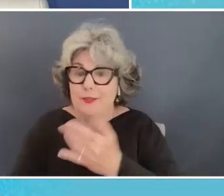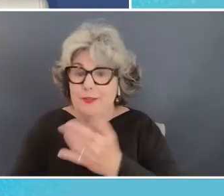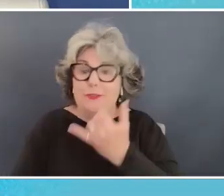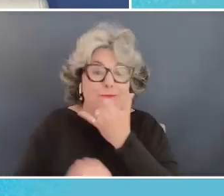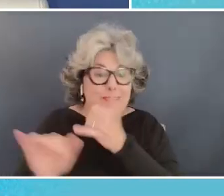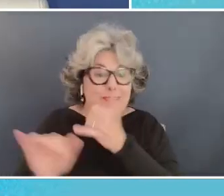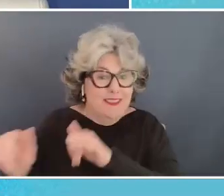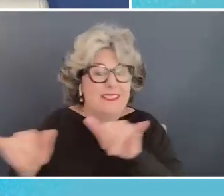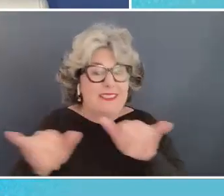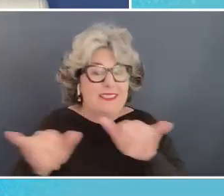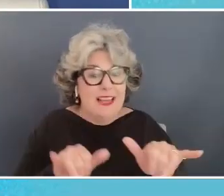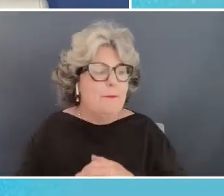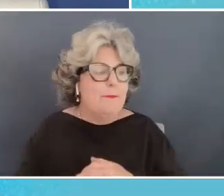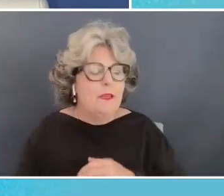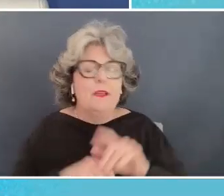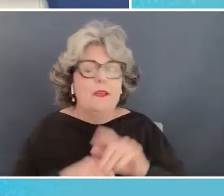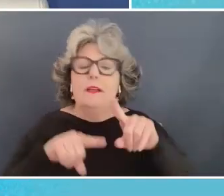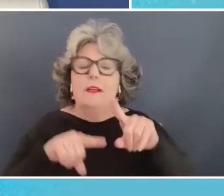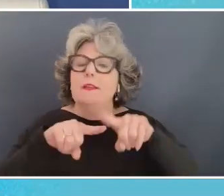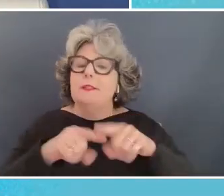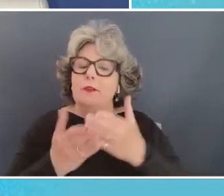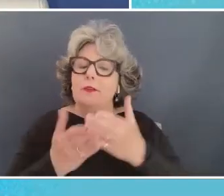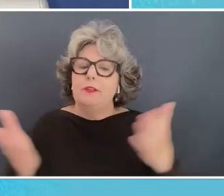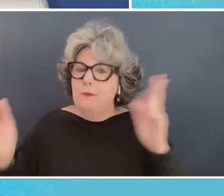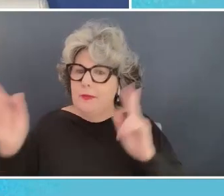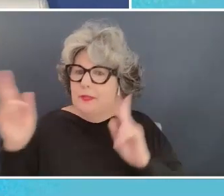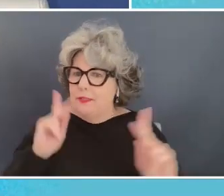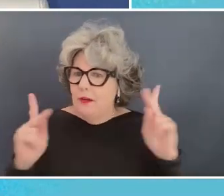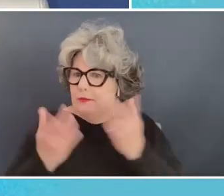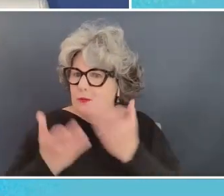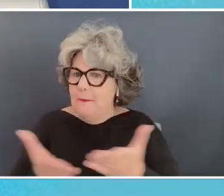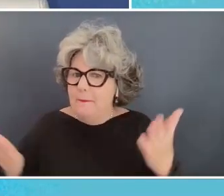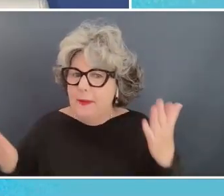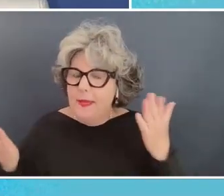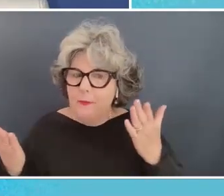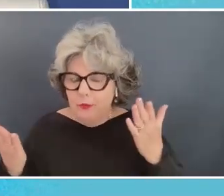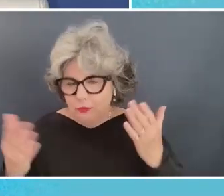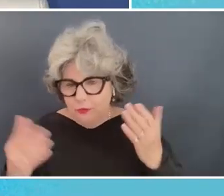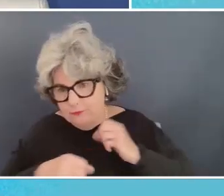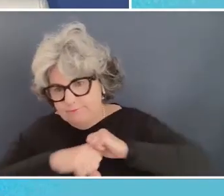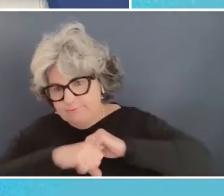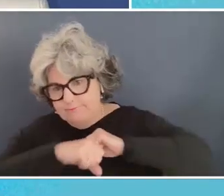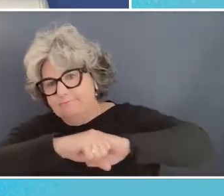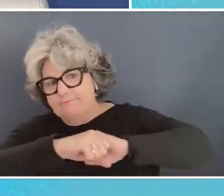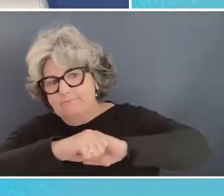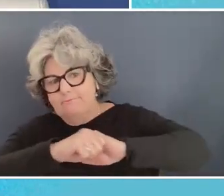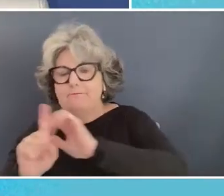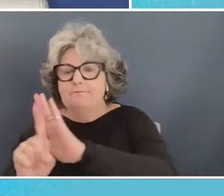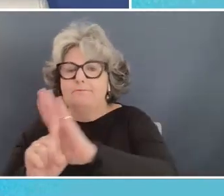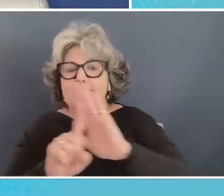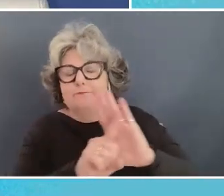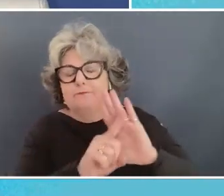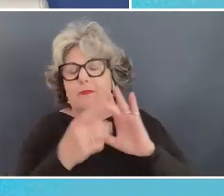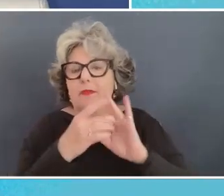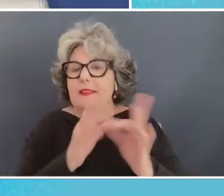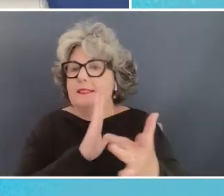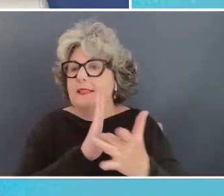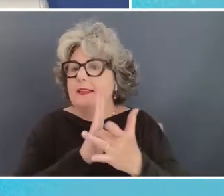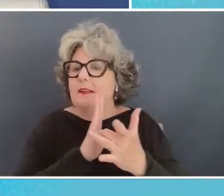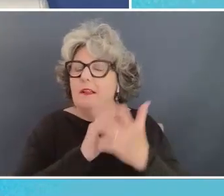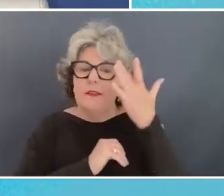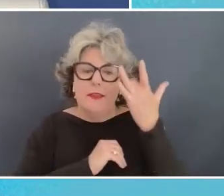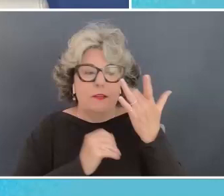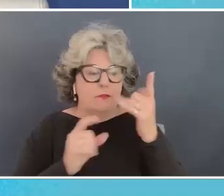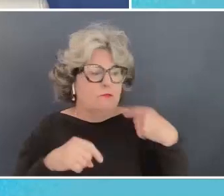really up to humans to put the guardrails around the technology and it's why we've supported